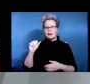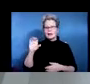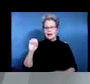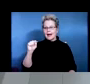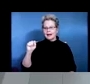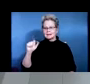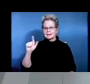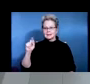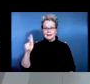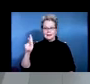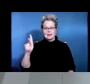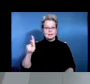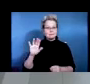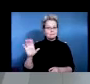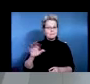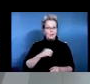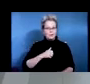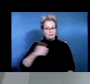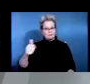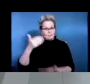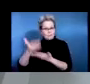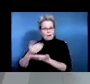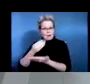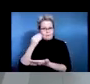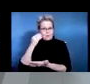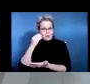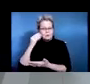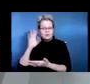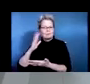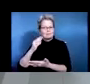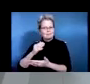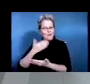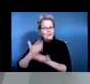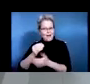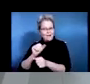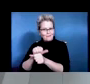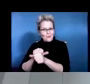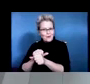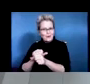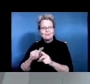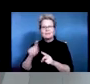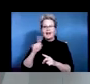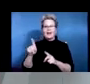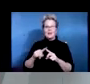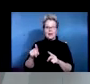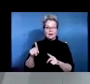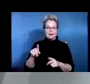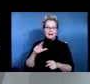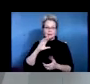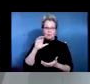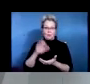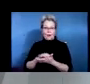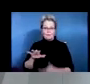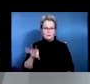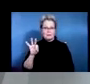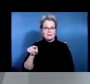and take him home um three for the remaining three days of the week but he'll be leaving his power wheelchair at